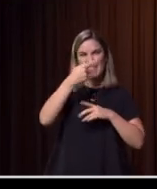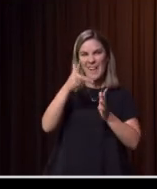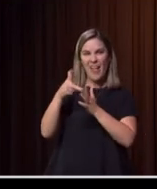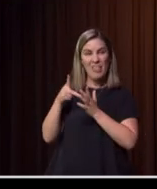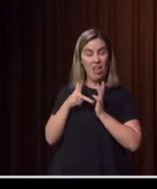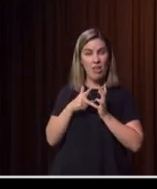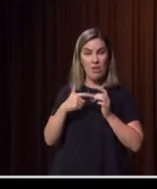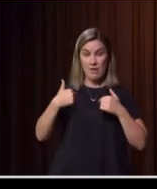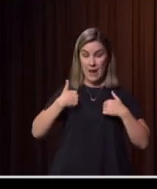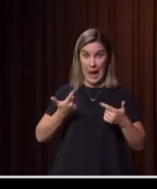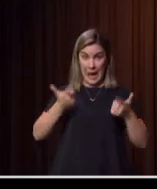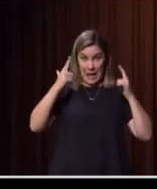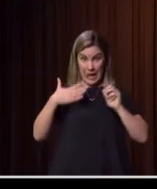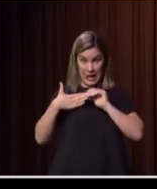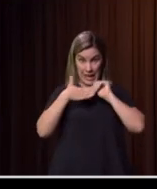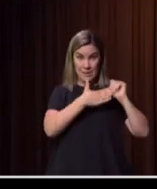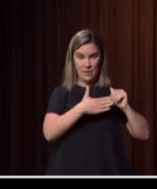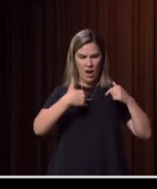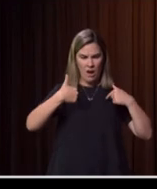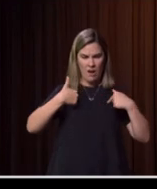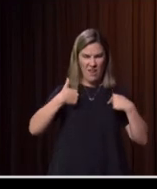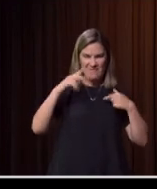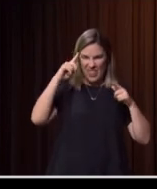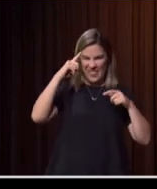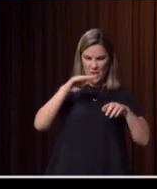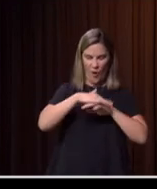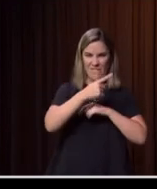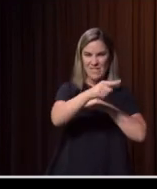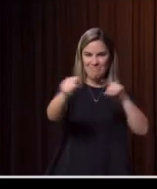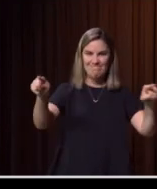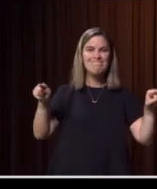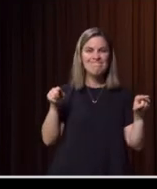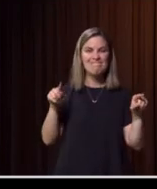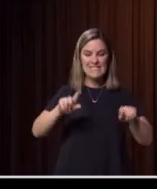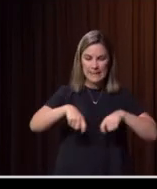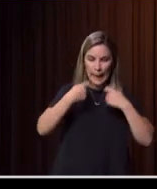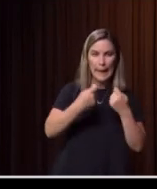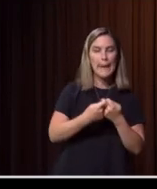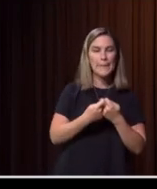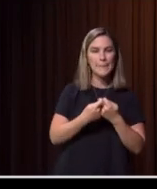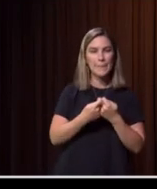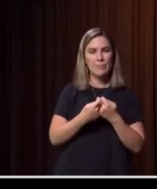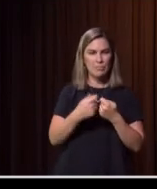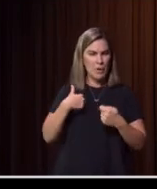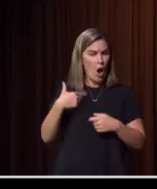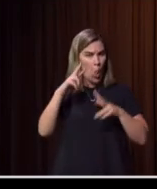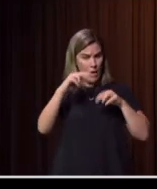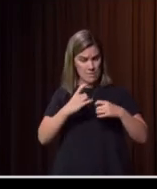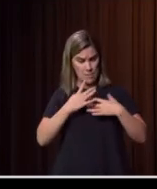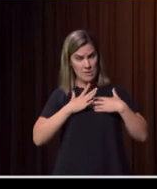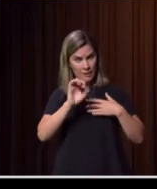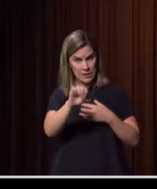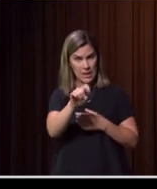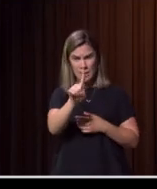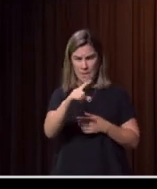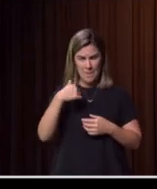Don't get me wrong, you've got to look after yourself and that sort of thing. But ultimately, it's your team. It's your men and women that are doing their very best to